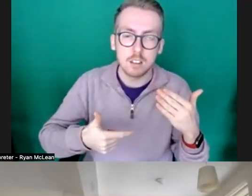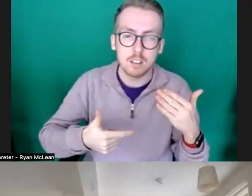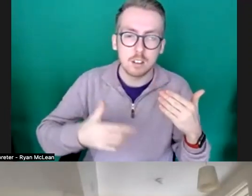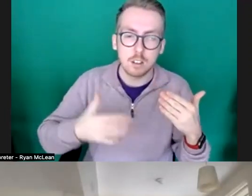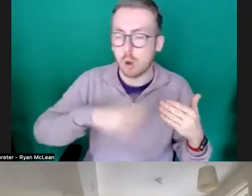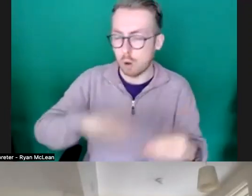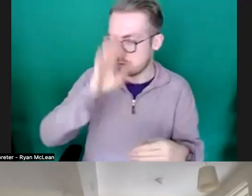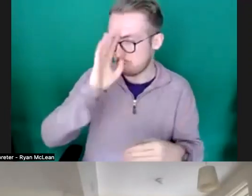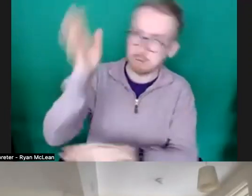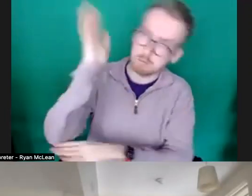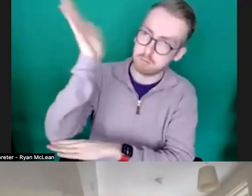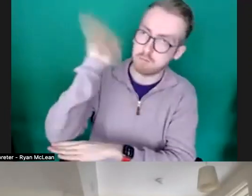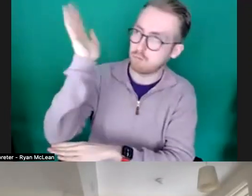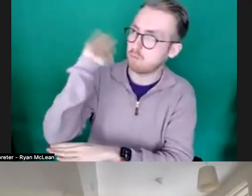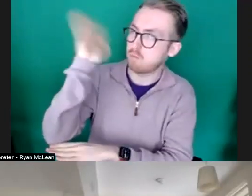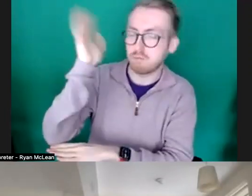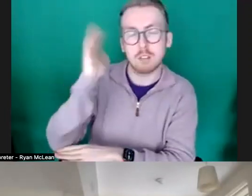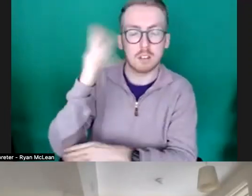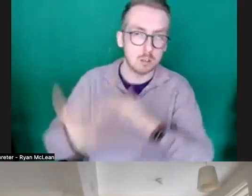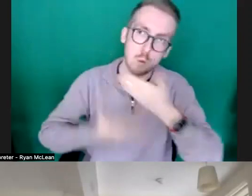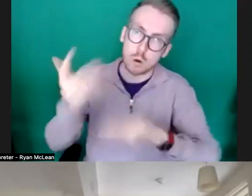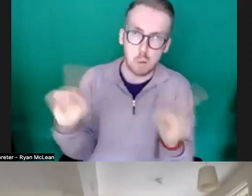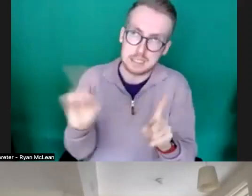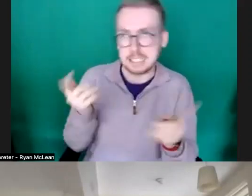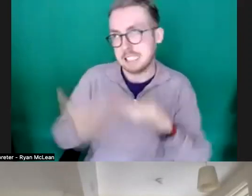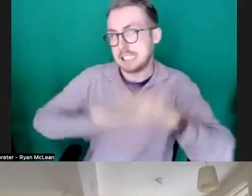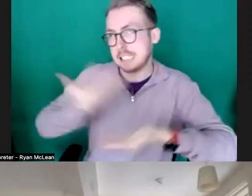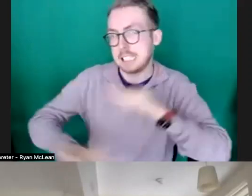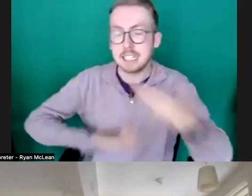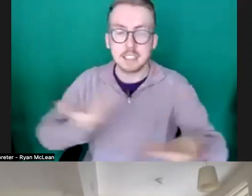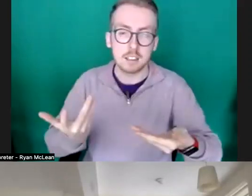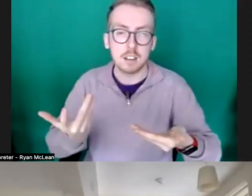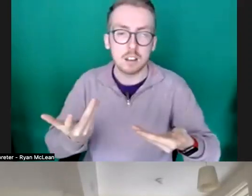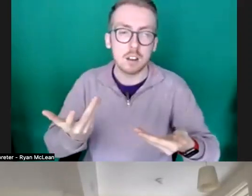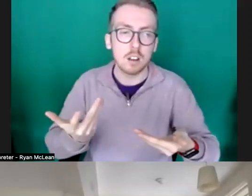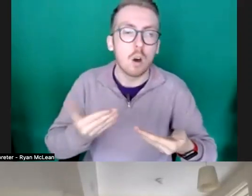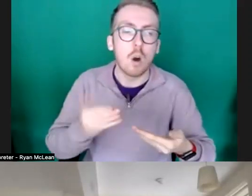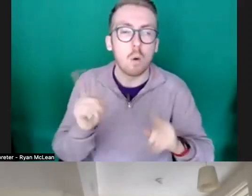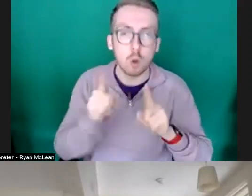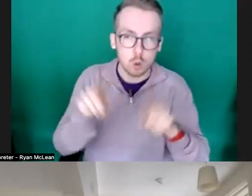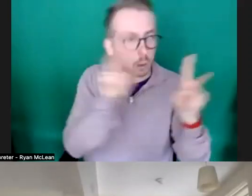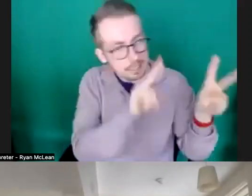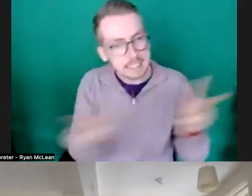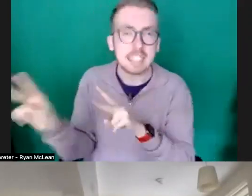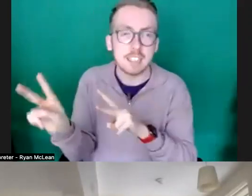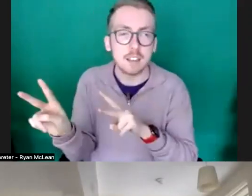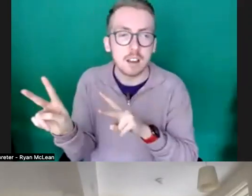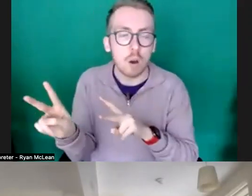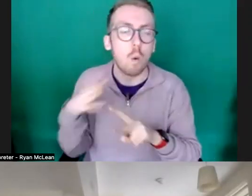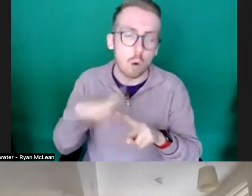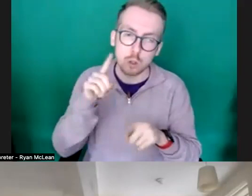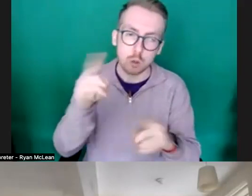presentation of say you've got a straight presentation of a story or a straight presentation of what you're seeing just more how you're going to